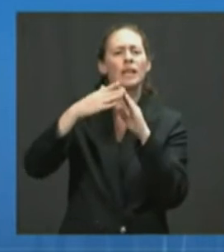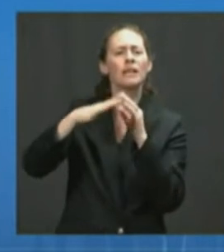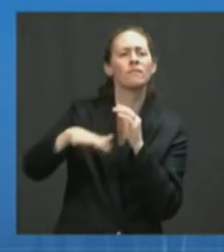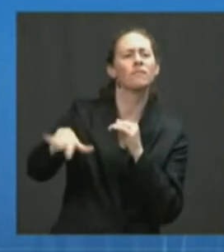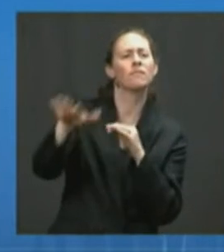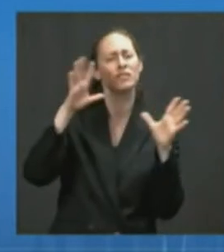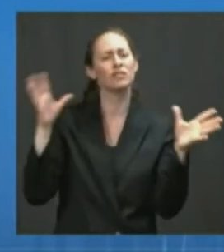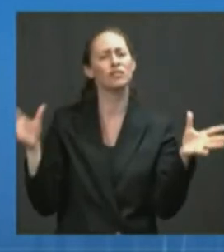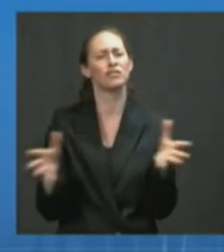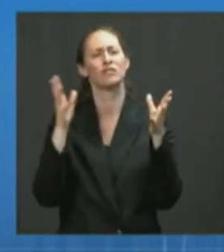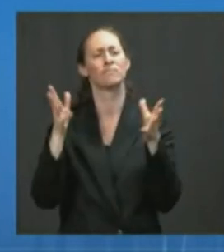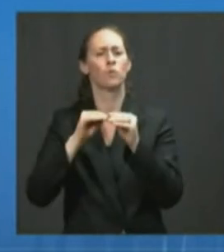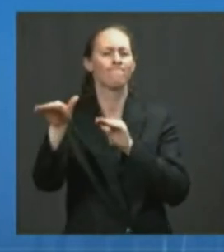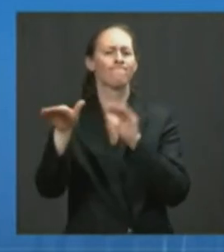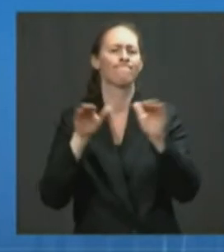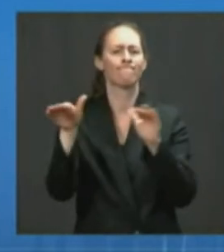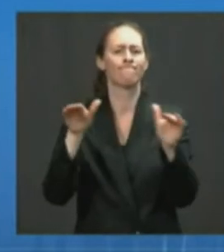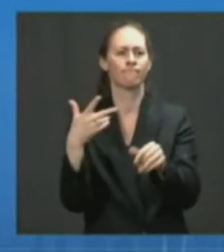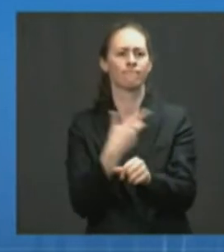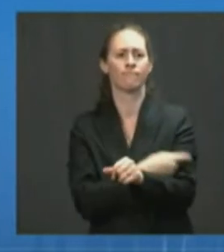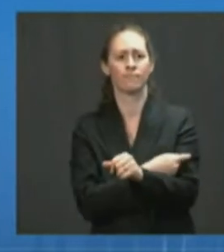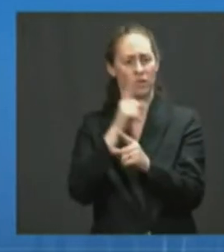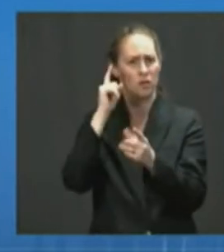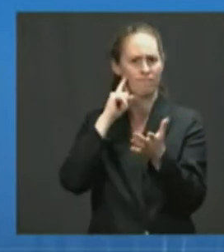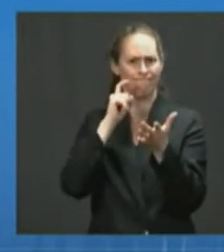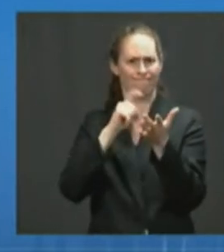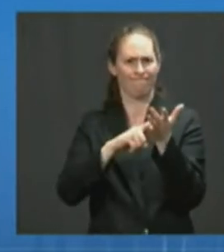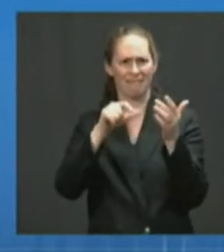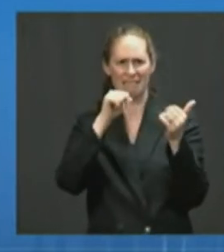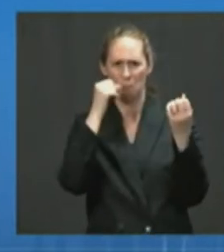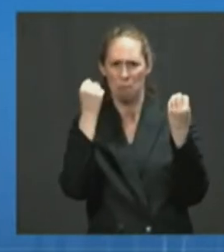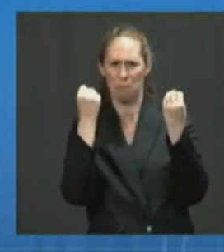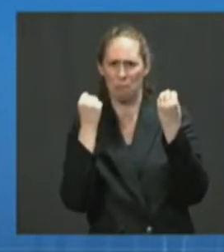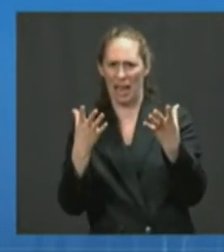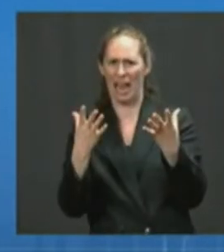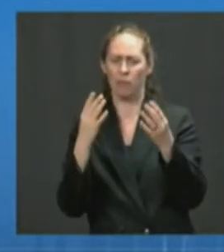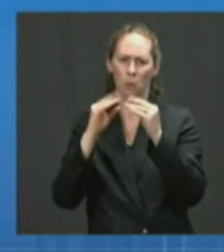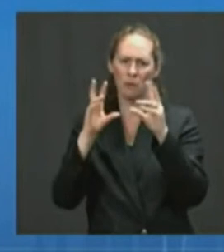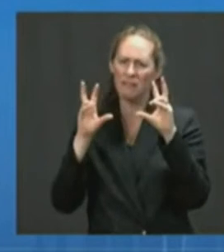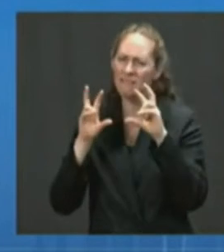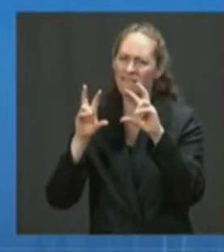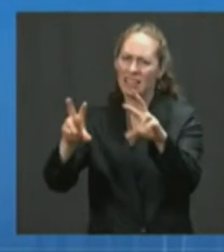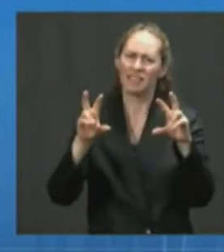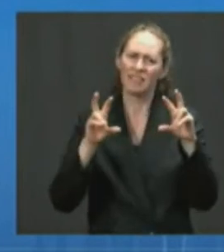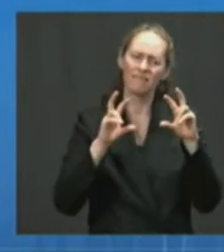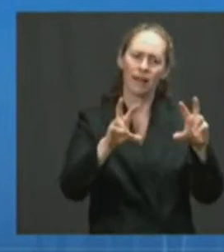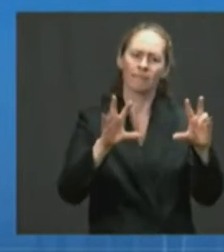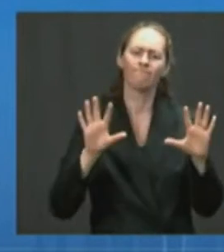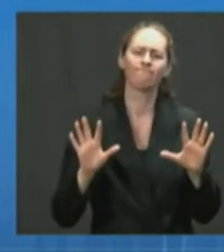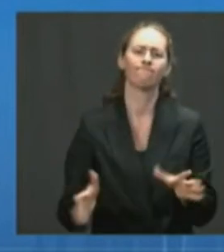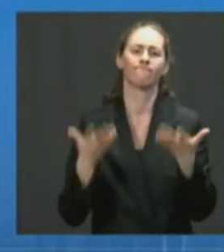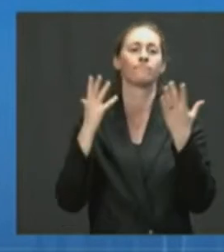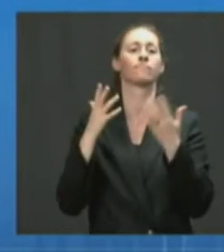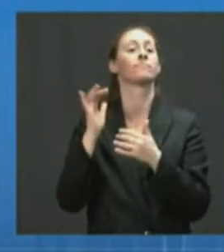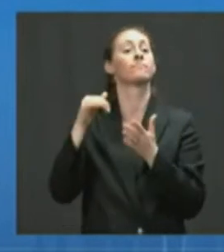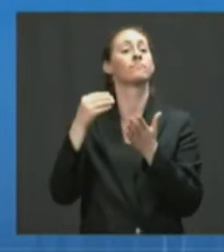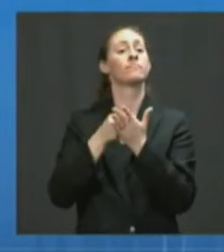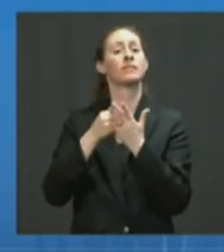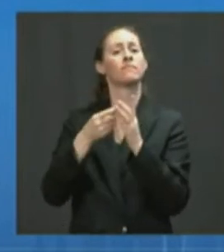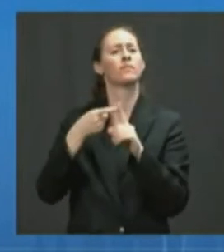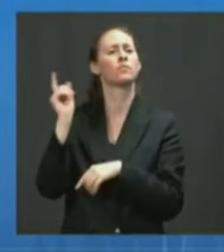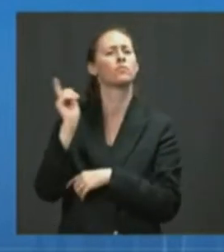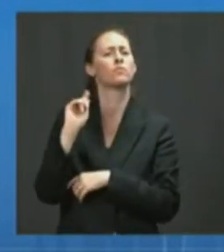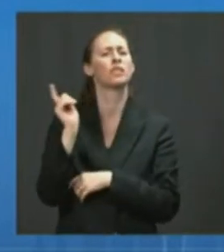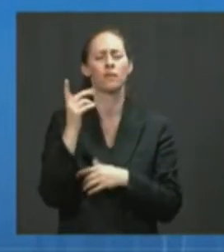we are where we seeing low vaccine uptake. This funding made possible by the American Rescue Plan will provide nearly